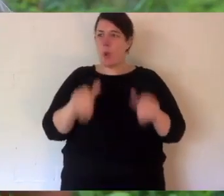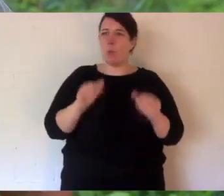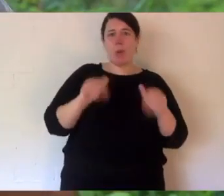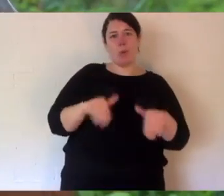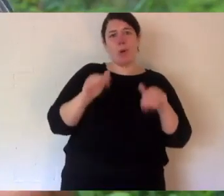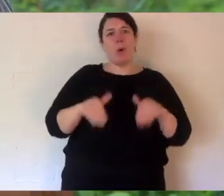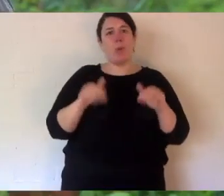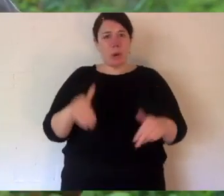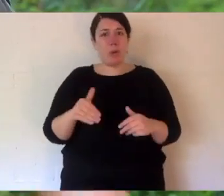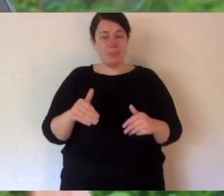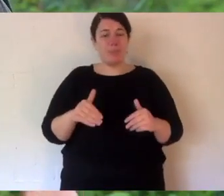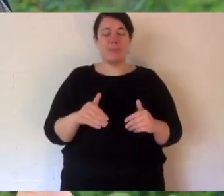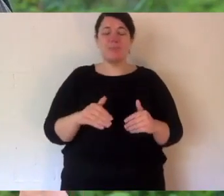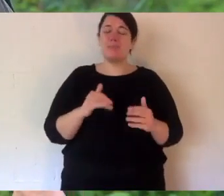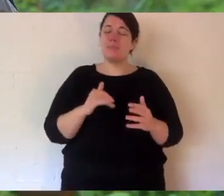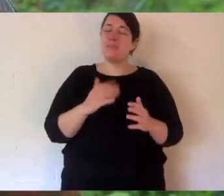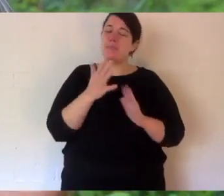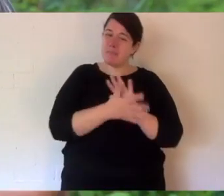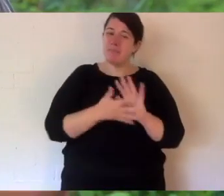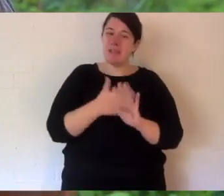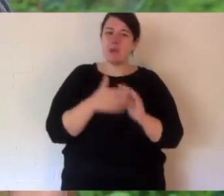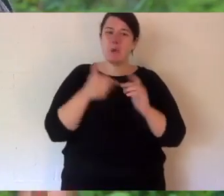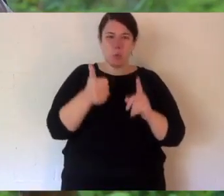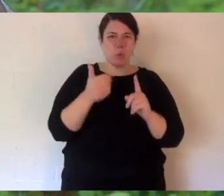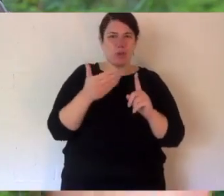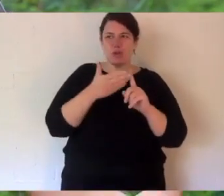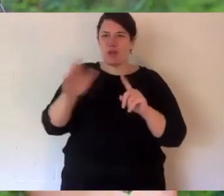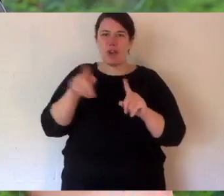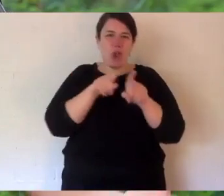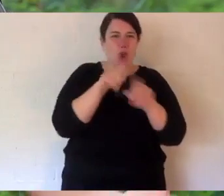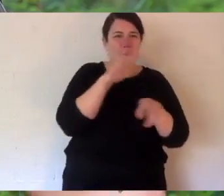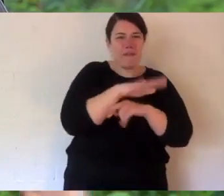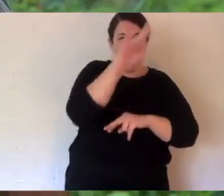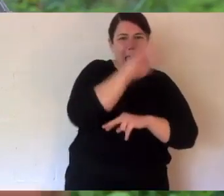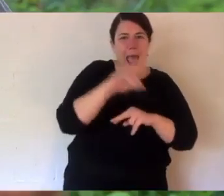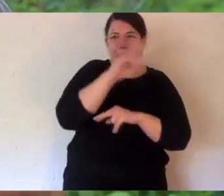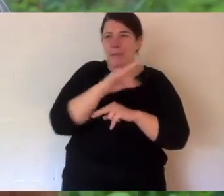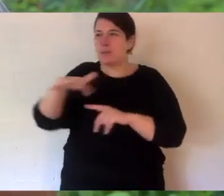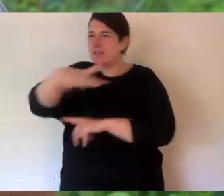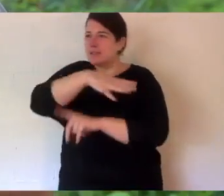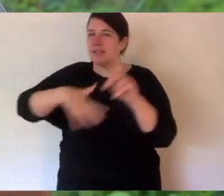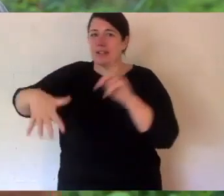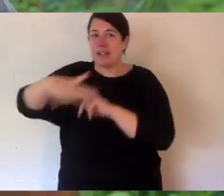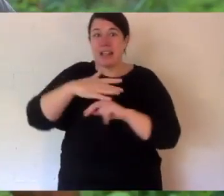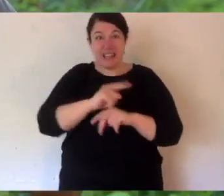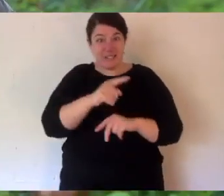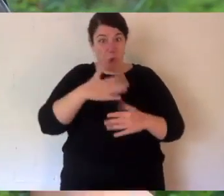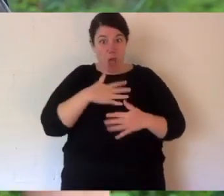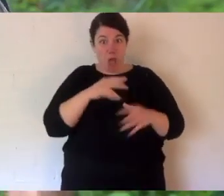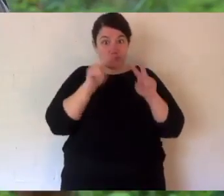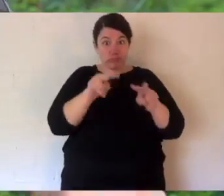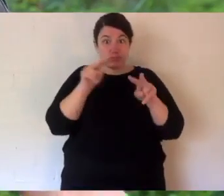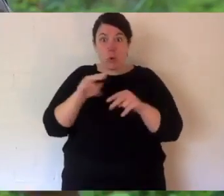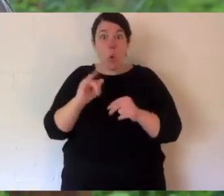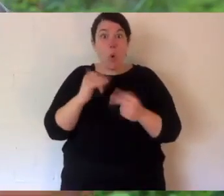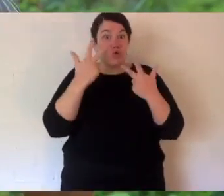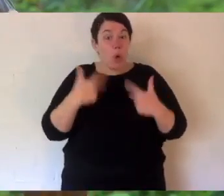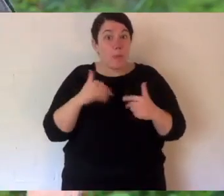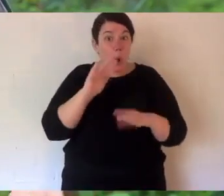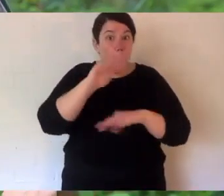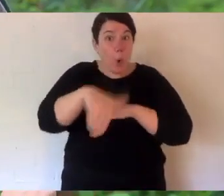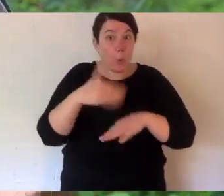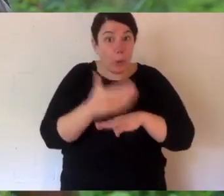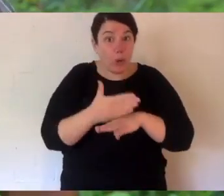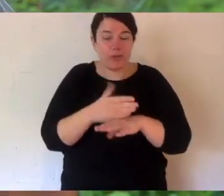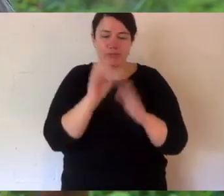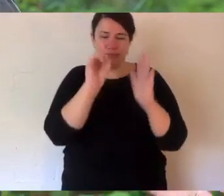moment like you probably do too. So this is a great distraction for us and hopefully you. If you like what you've seen or want to show me